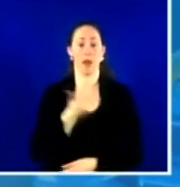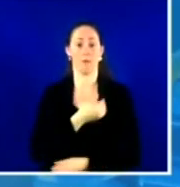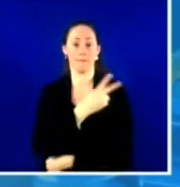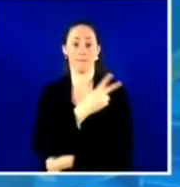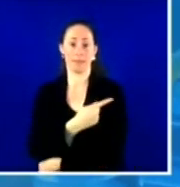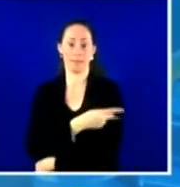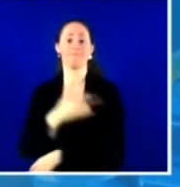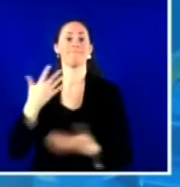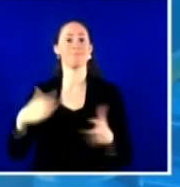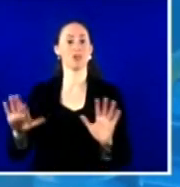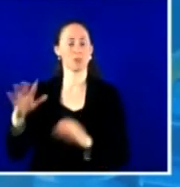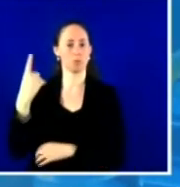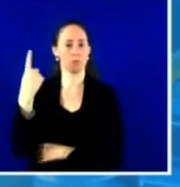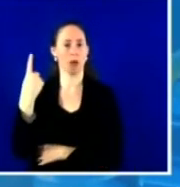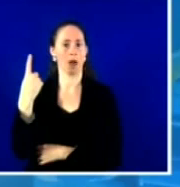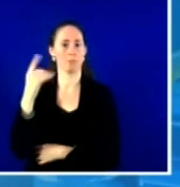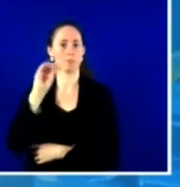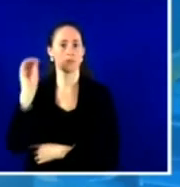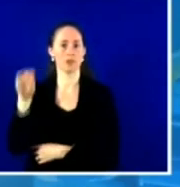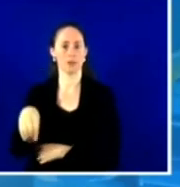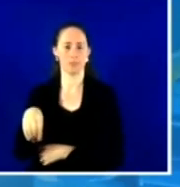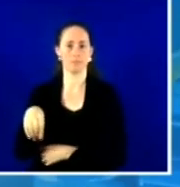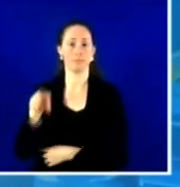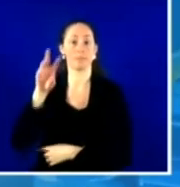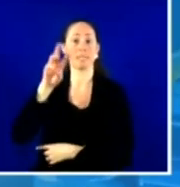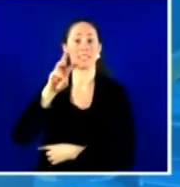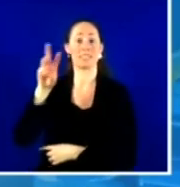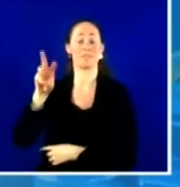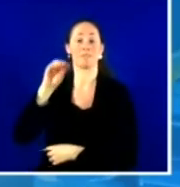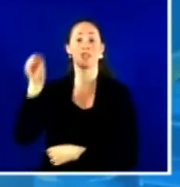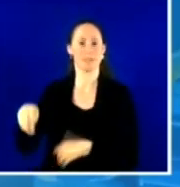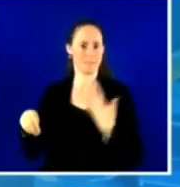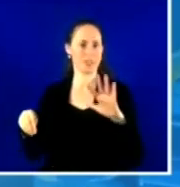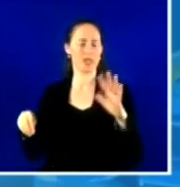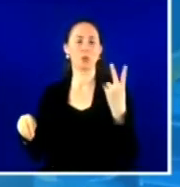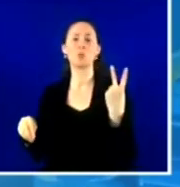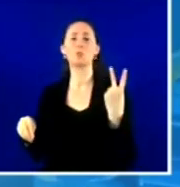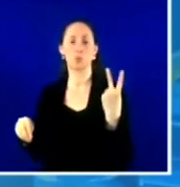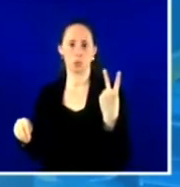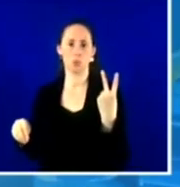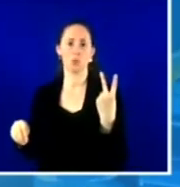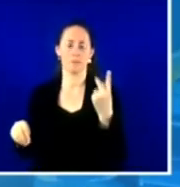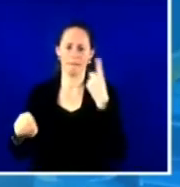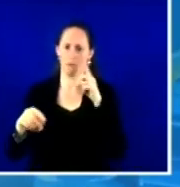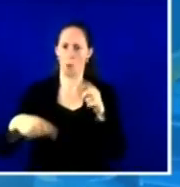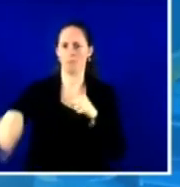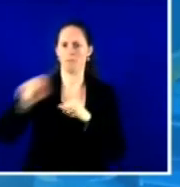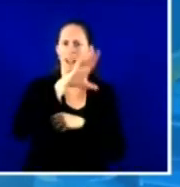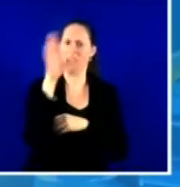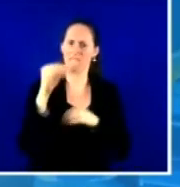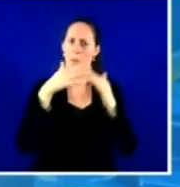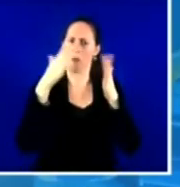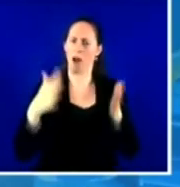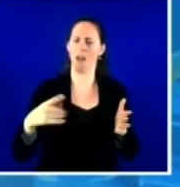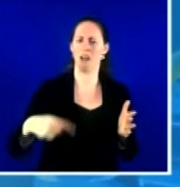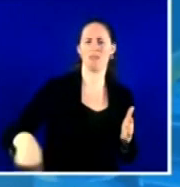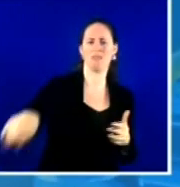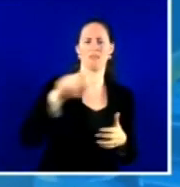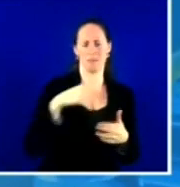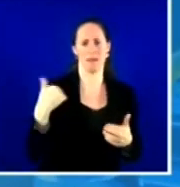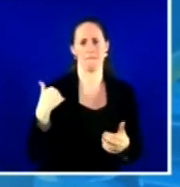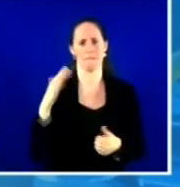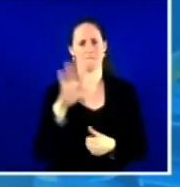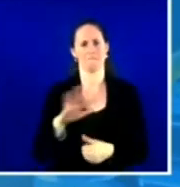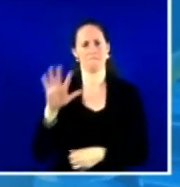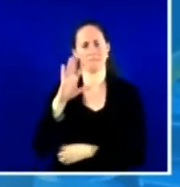have received a second dose. And for our African-American patients, we've had 69 percent receive their